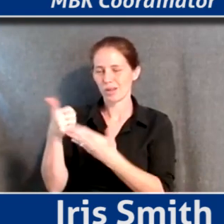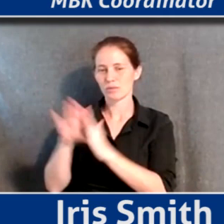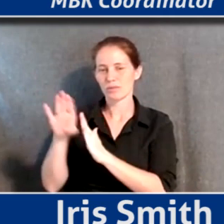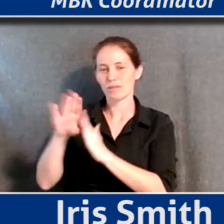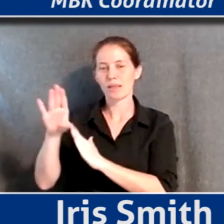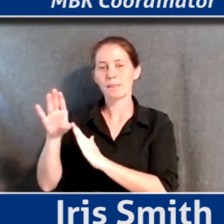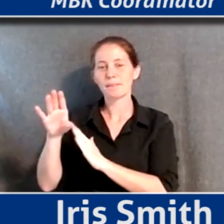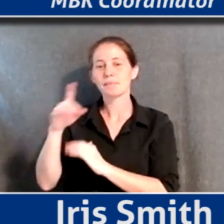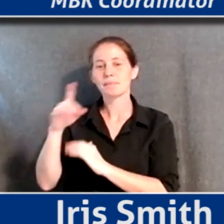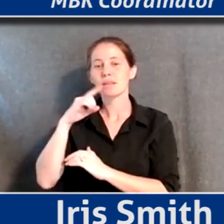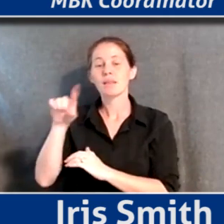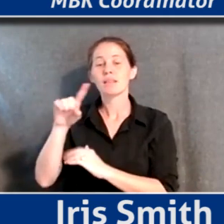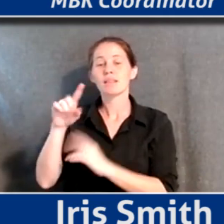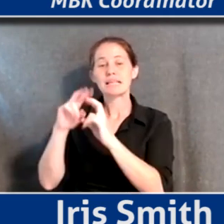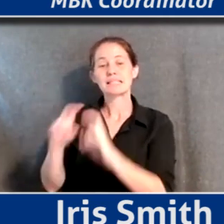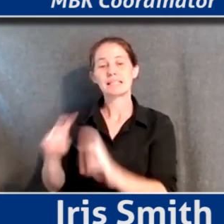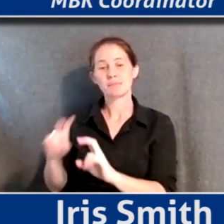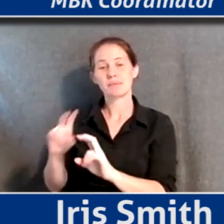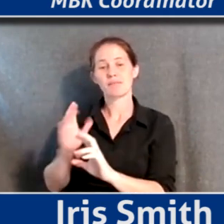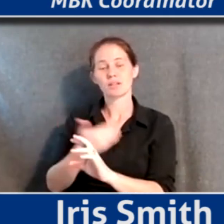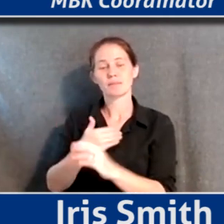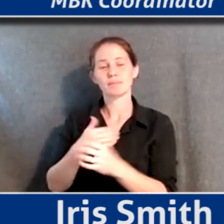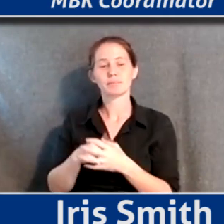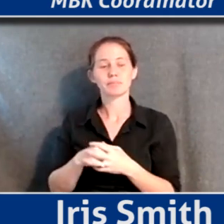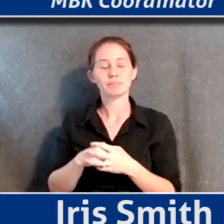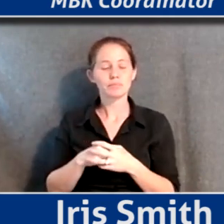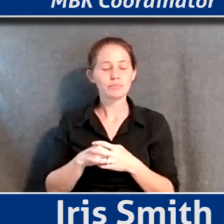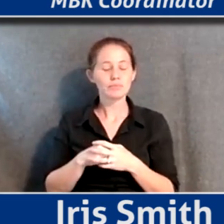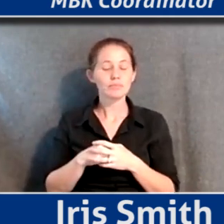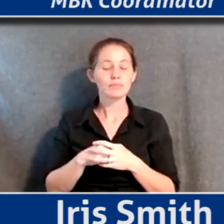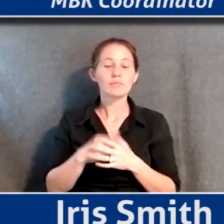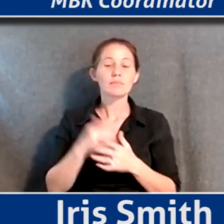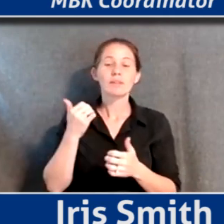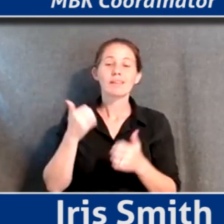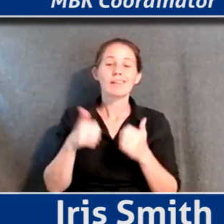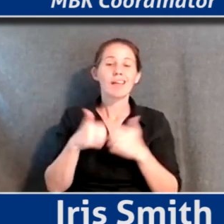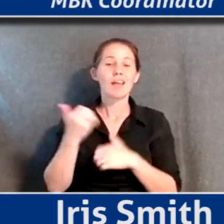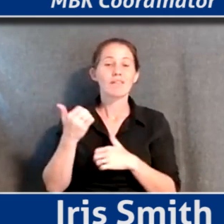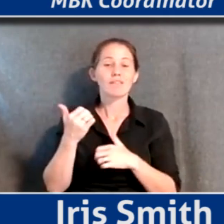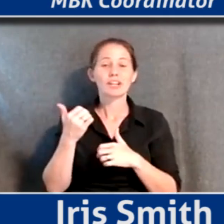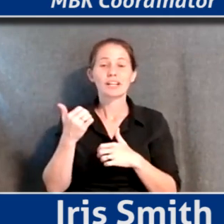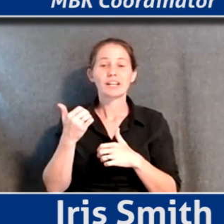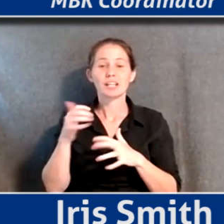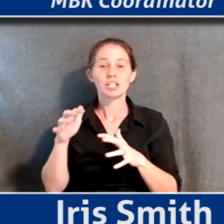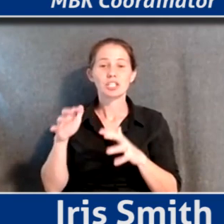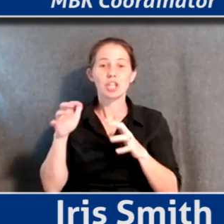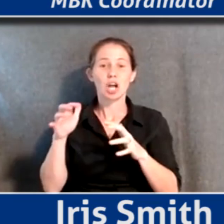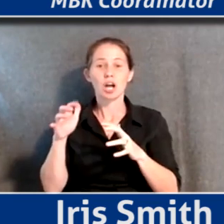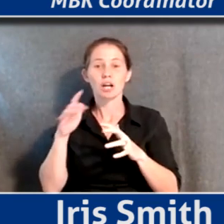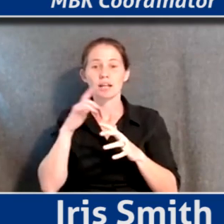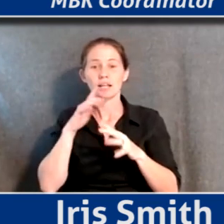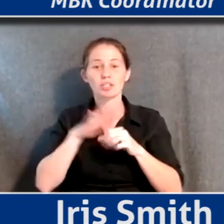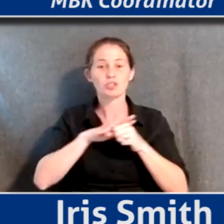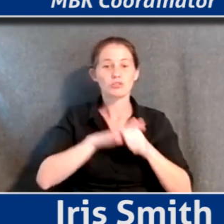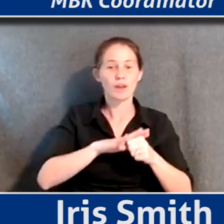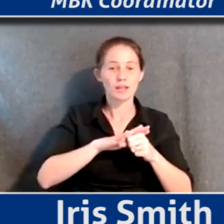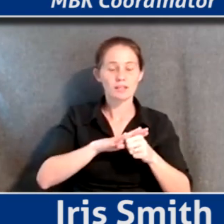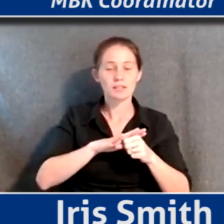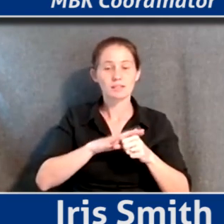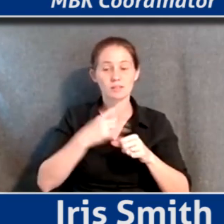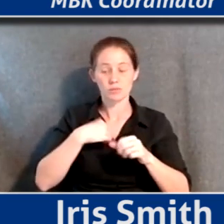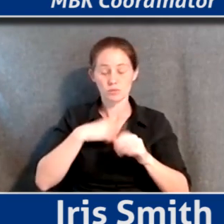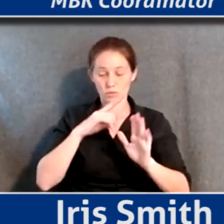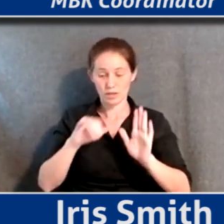resilience assessment for us. And, you know, every shock and stress that we